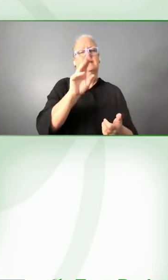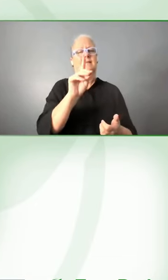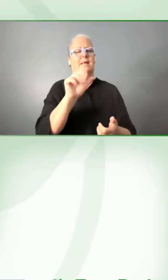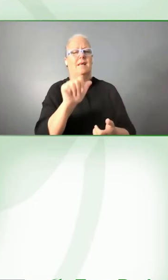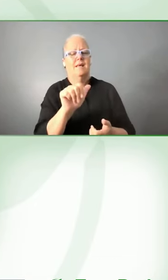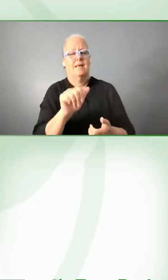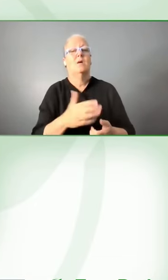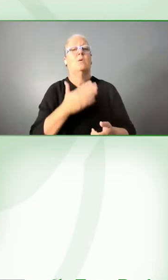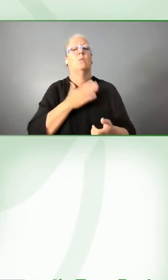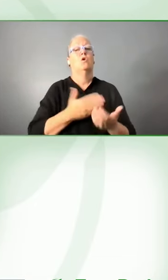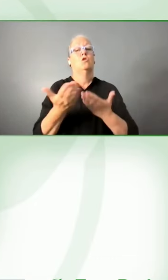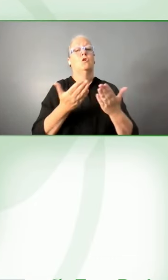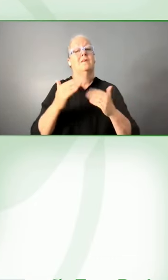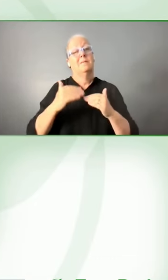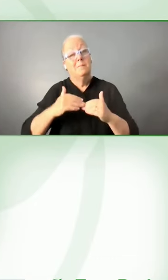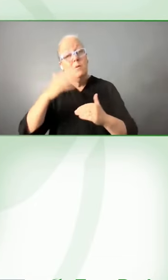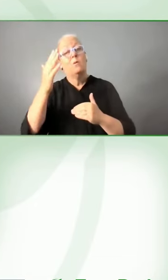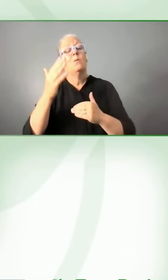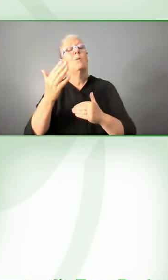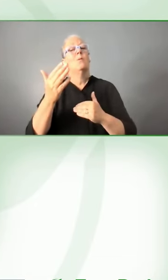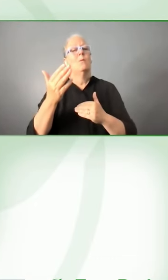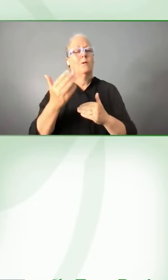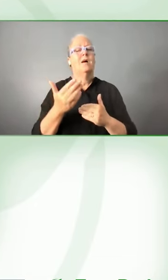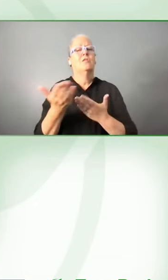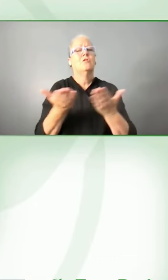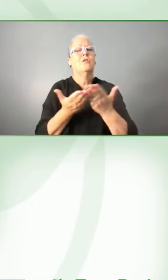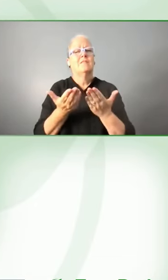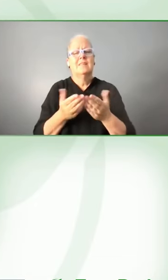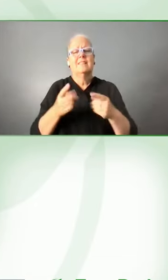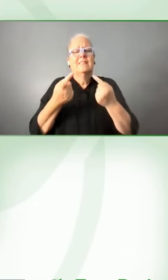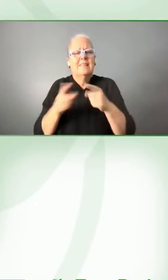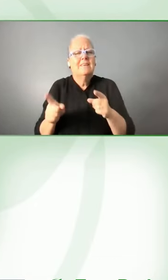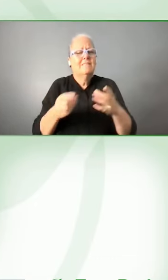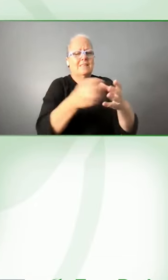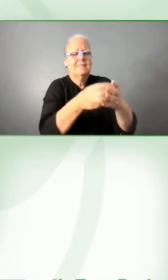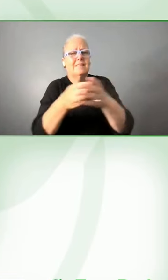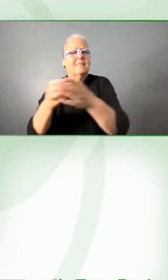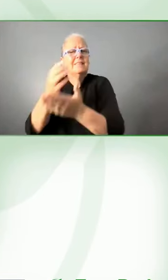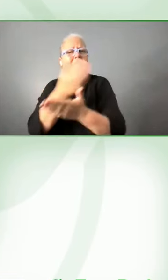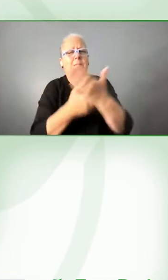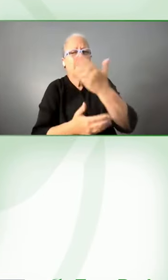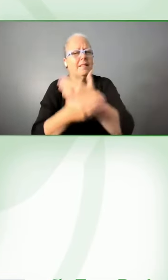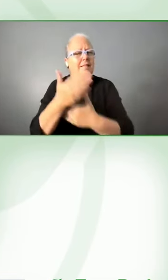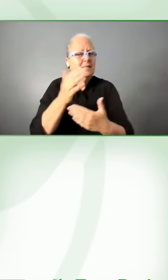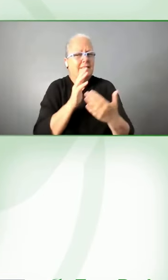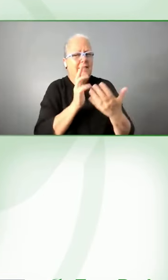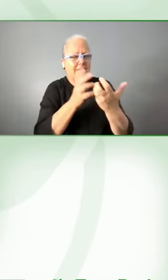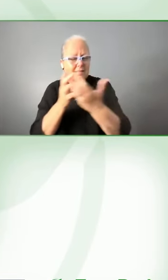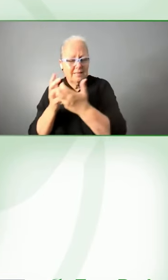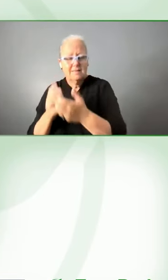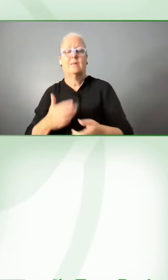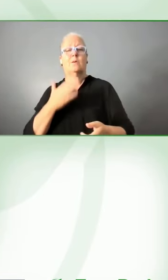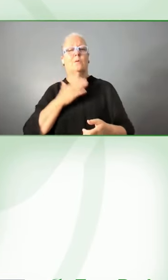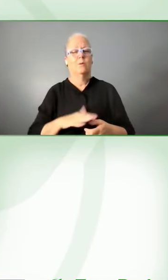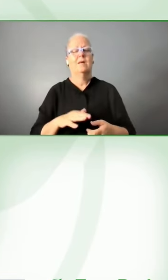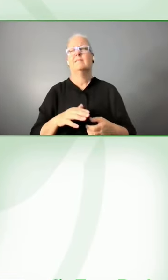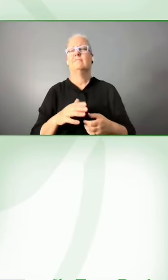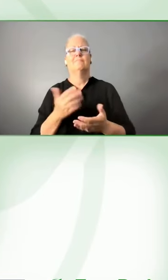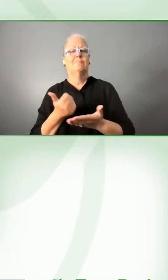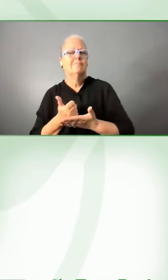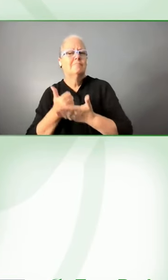accessible for other categories of people with disabilities and establish a helping hand service for protecting